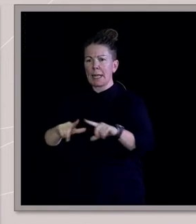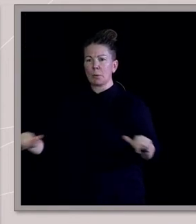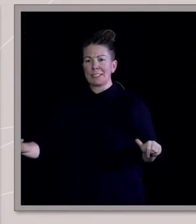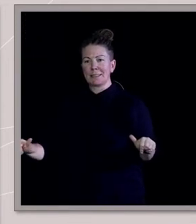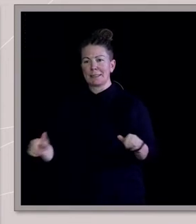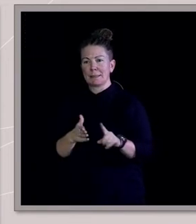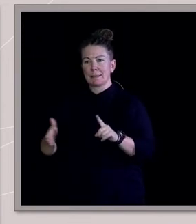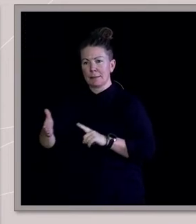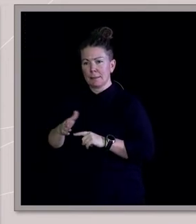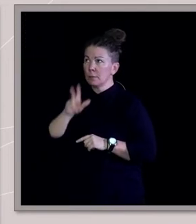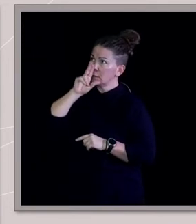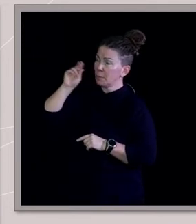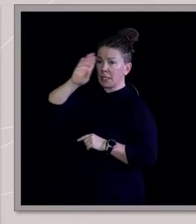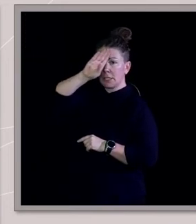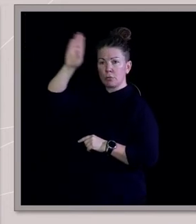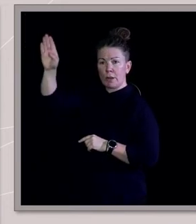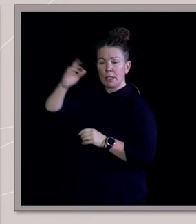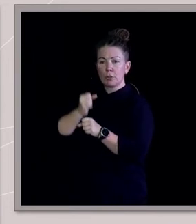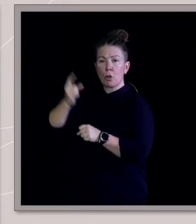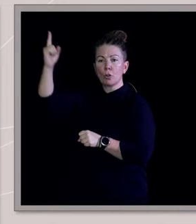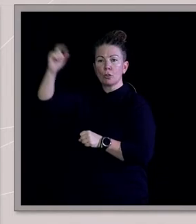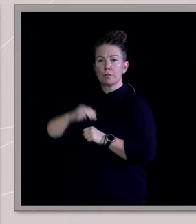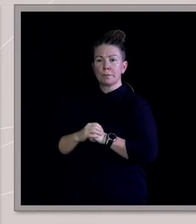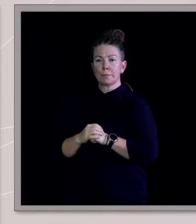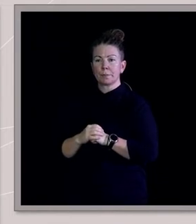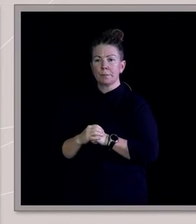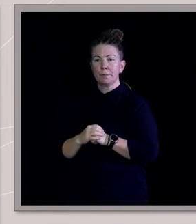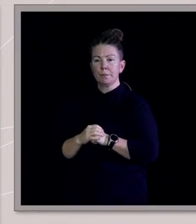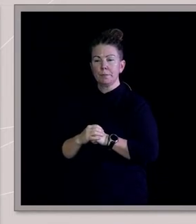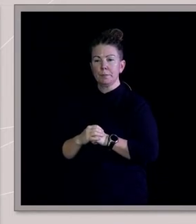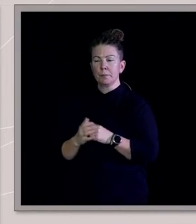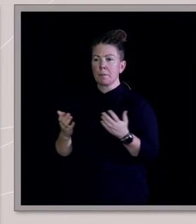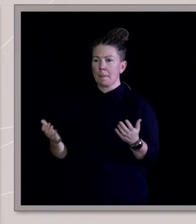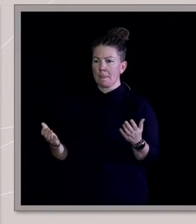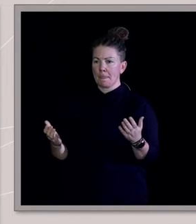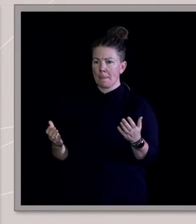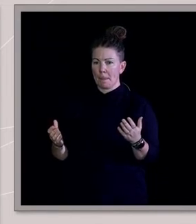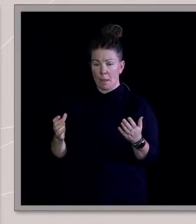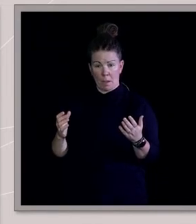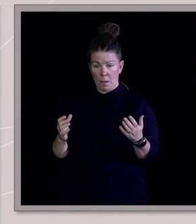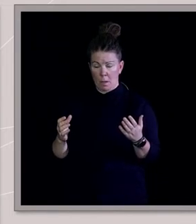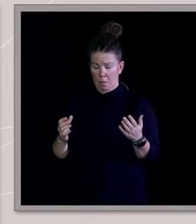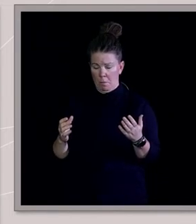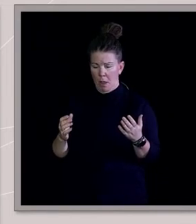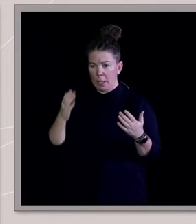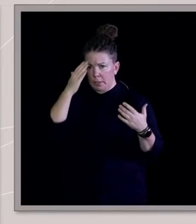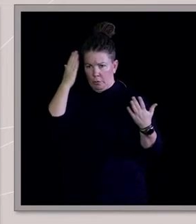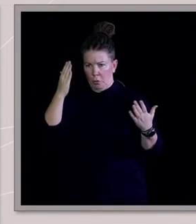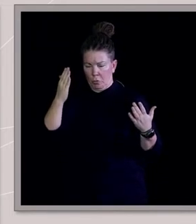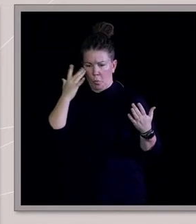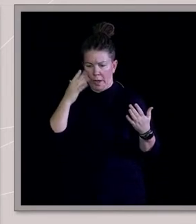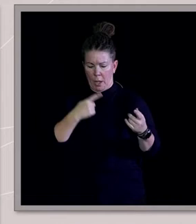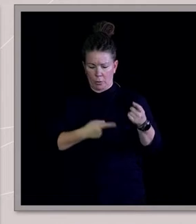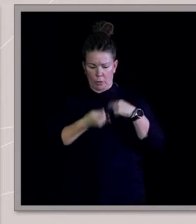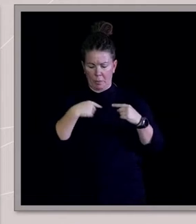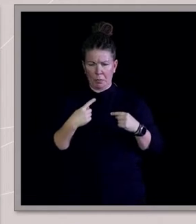learn to speak directly to God. So, I don't remember the first time I was ever told that. This was just omnipresent